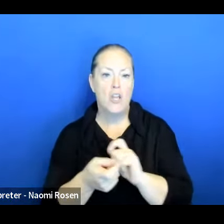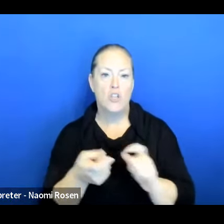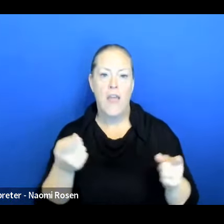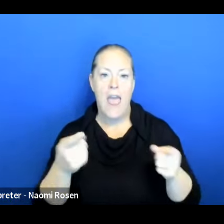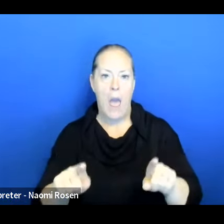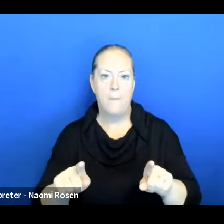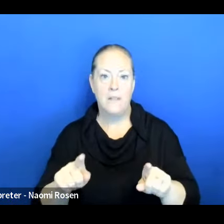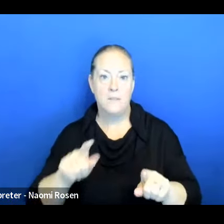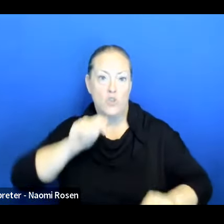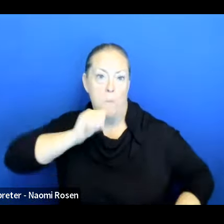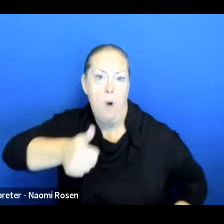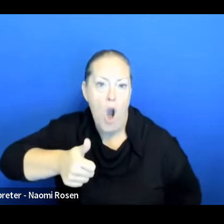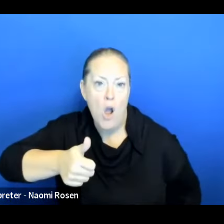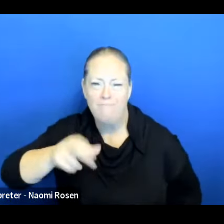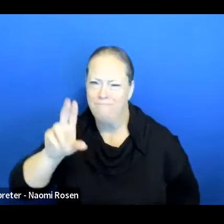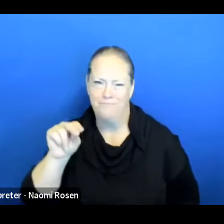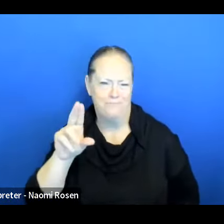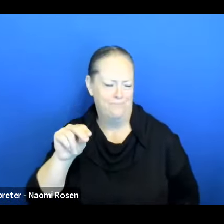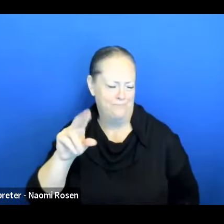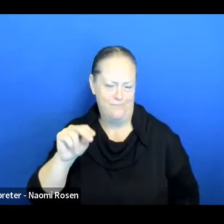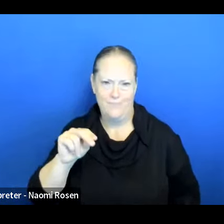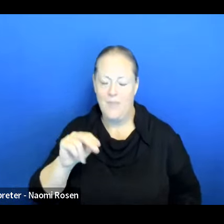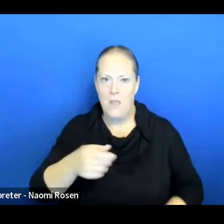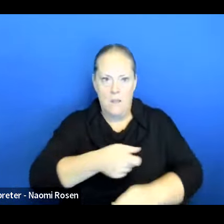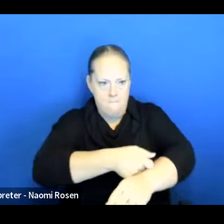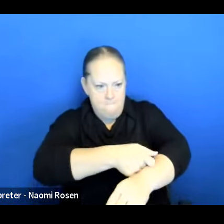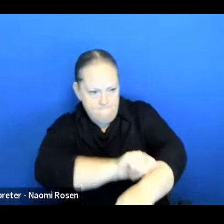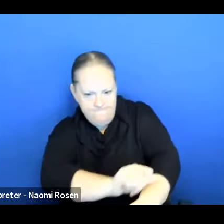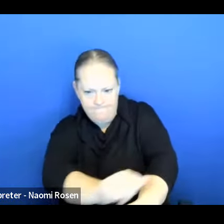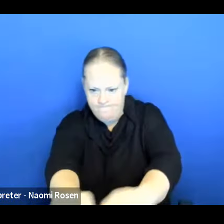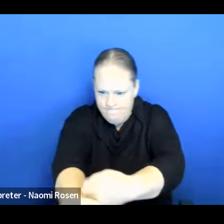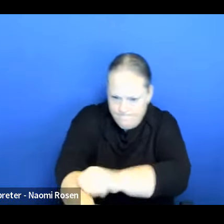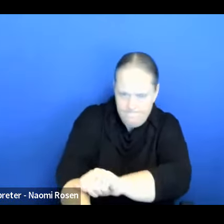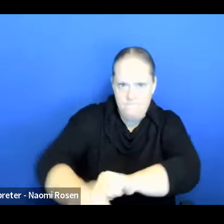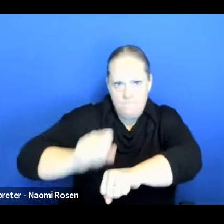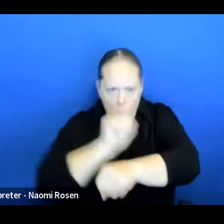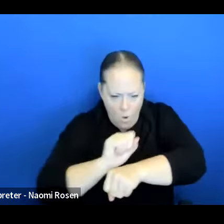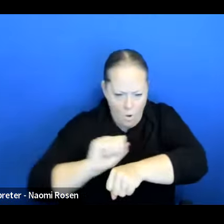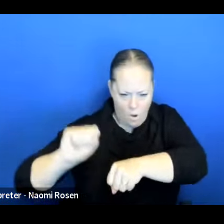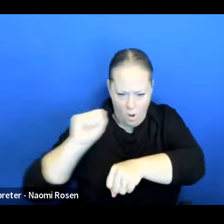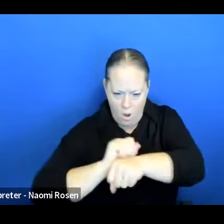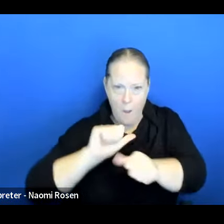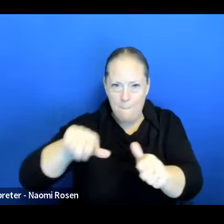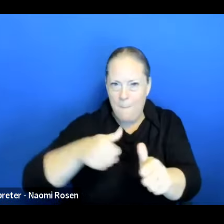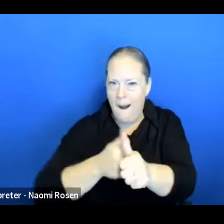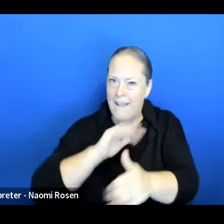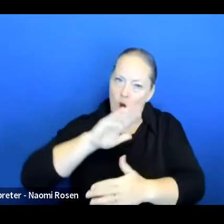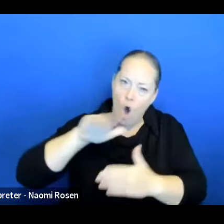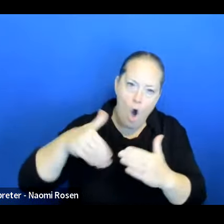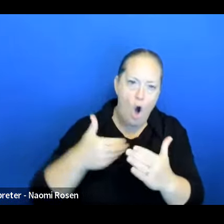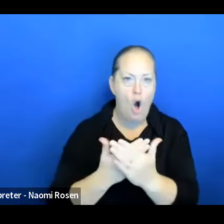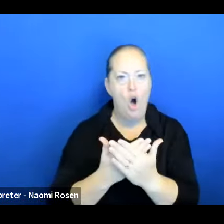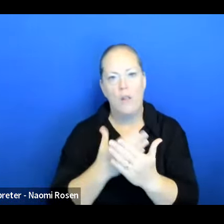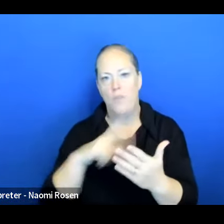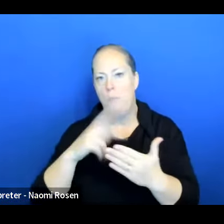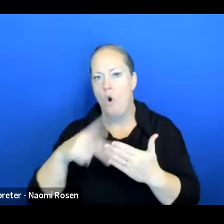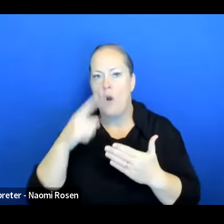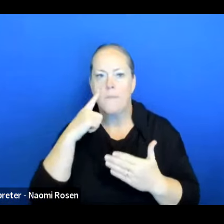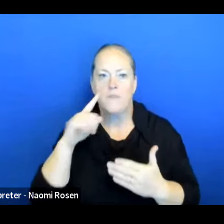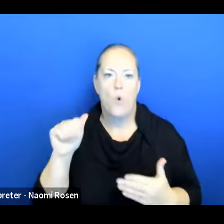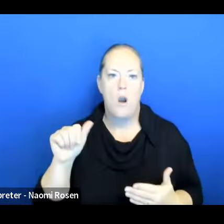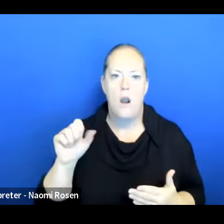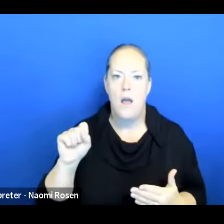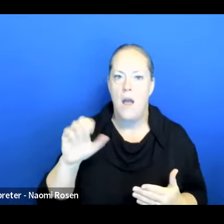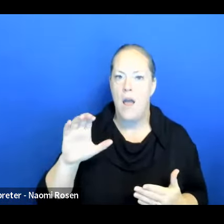one day to another. There's hard work, um, behind all the purpose of Ascend for Better Health. Um,